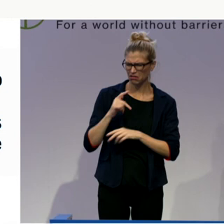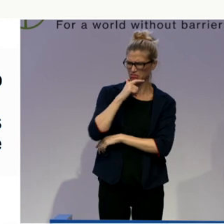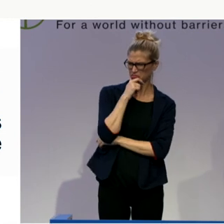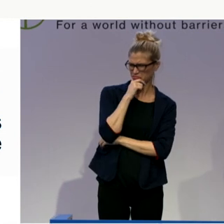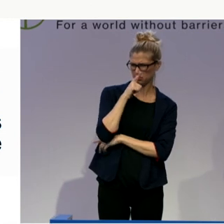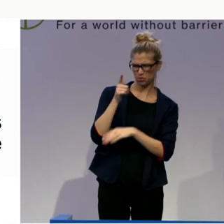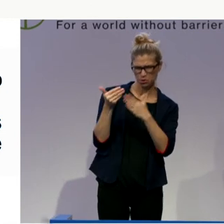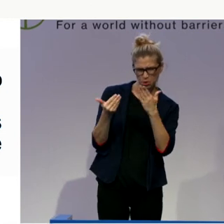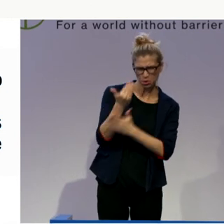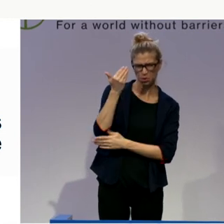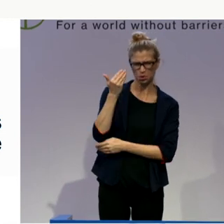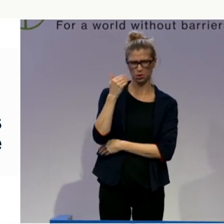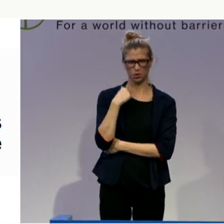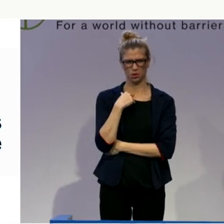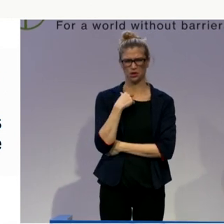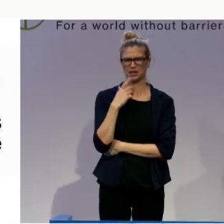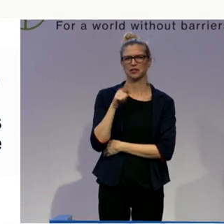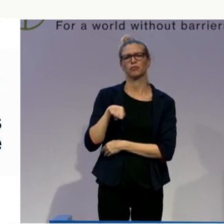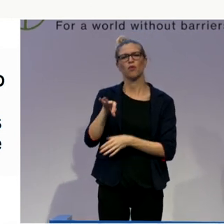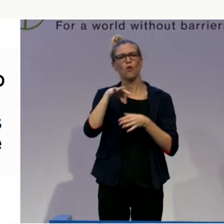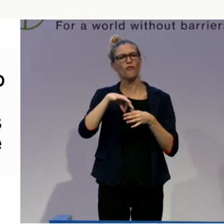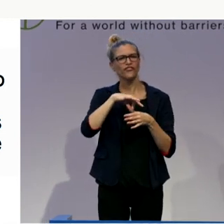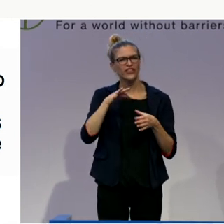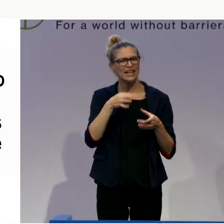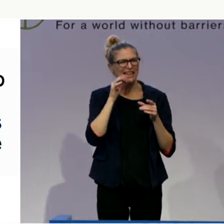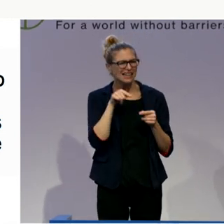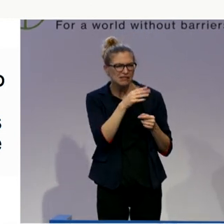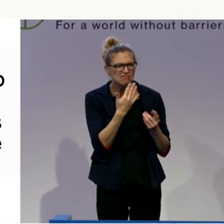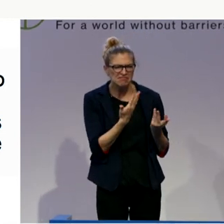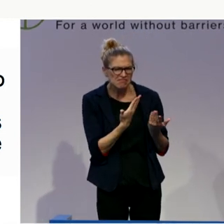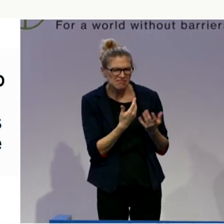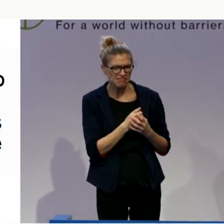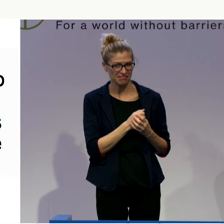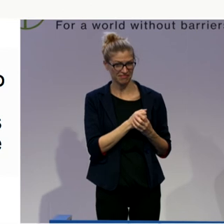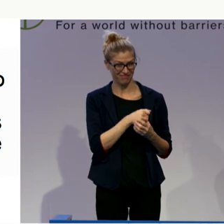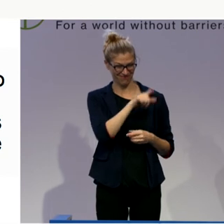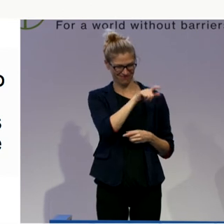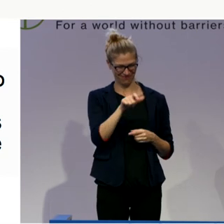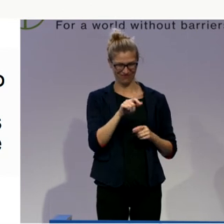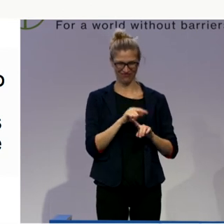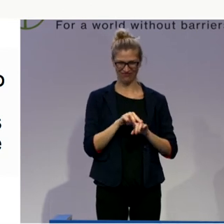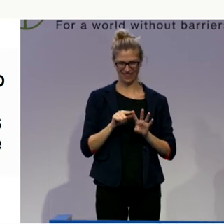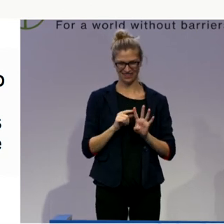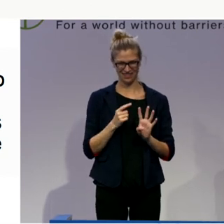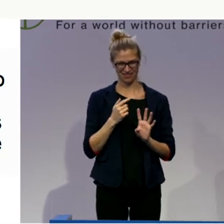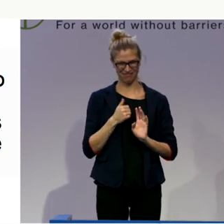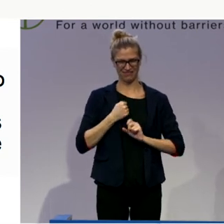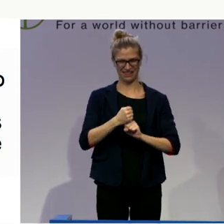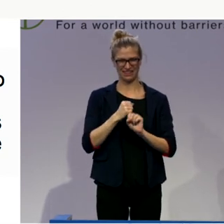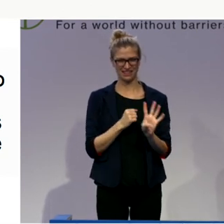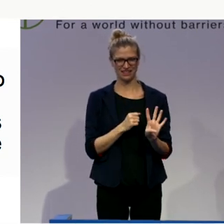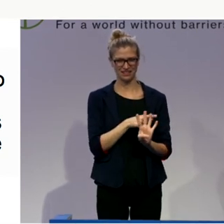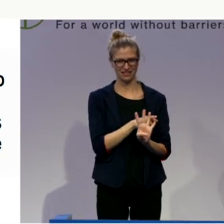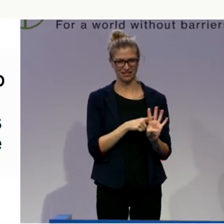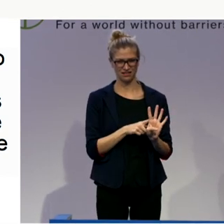these guys here, they are our slaves. He didn't say, I am, we are the boss. So he was